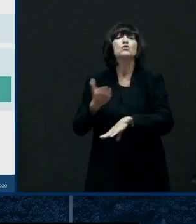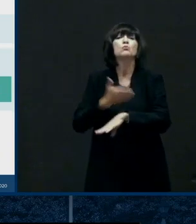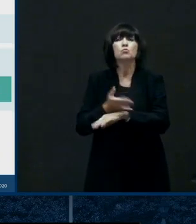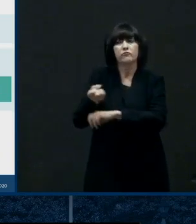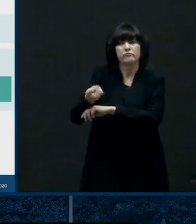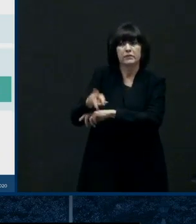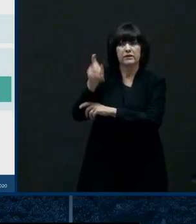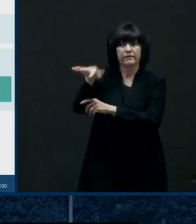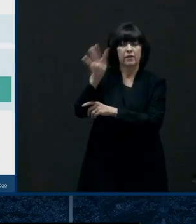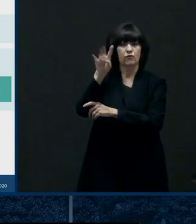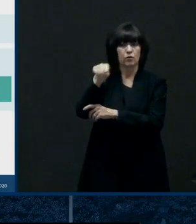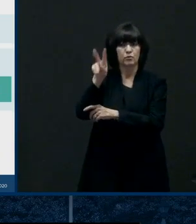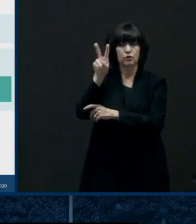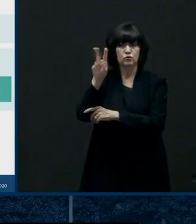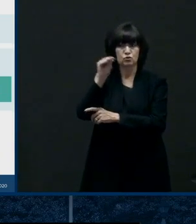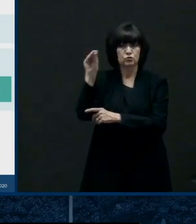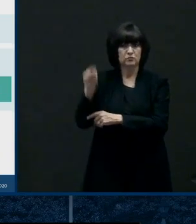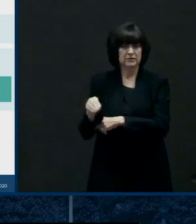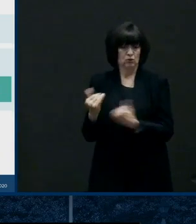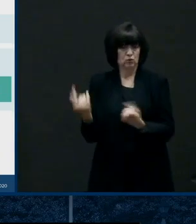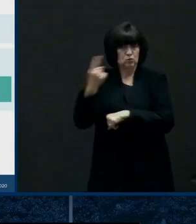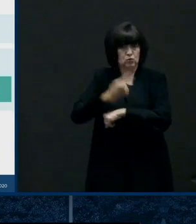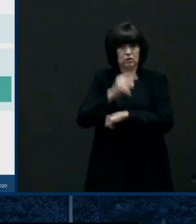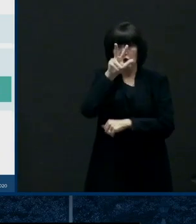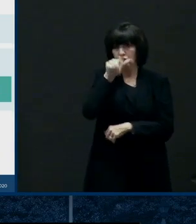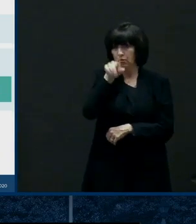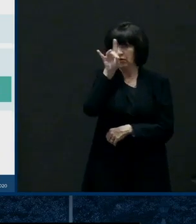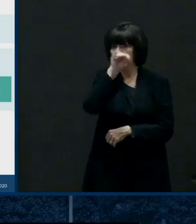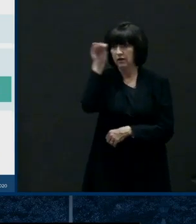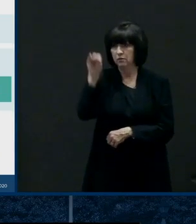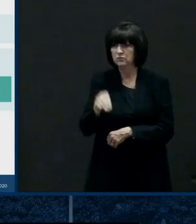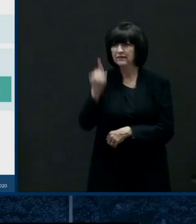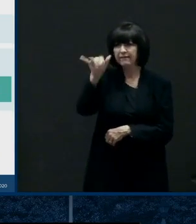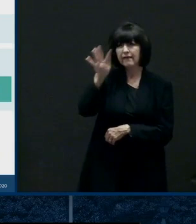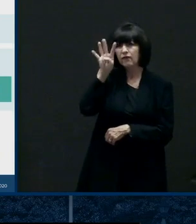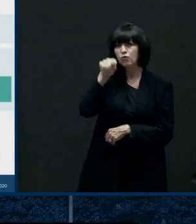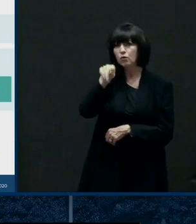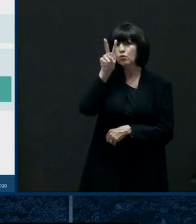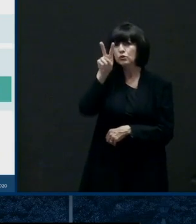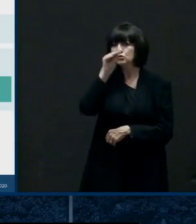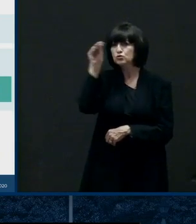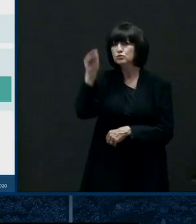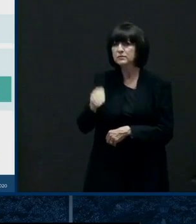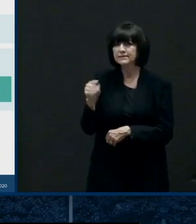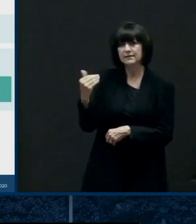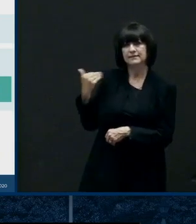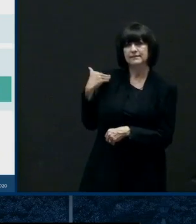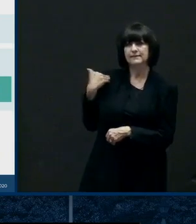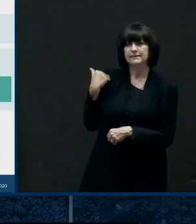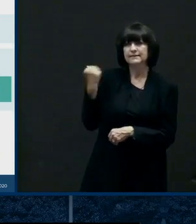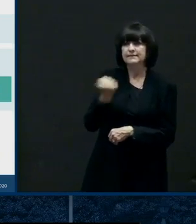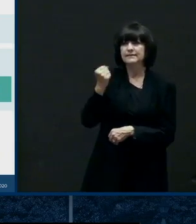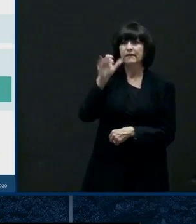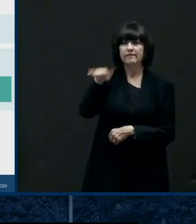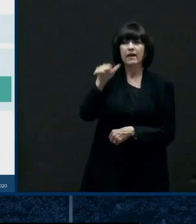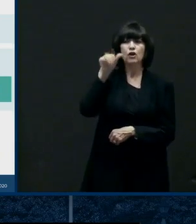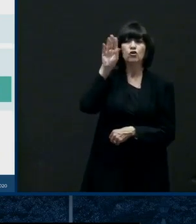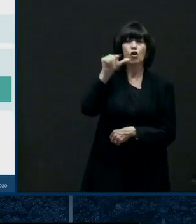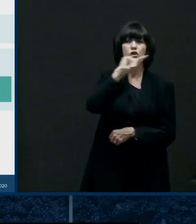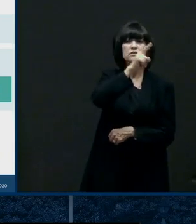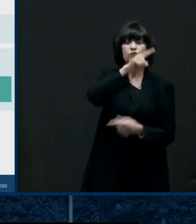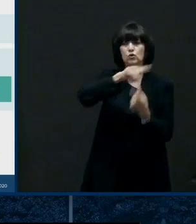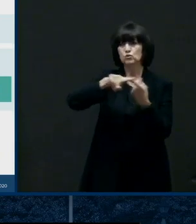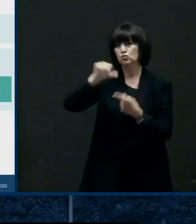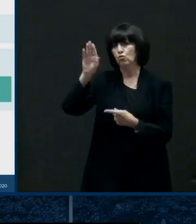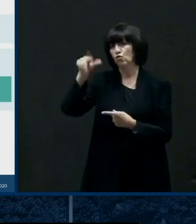at 3.8 percent that's the number for i want to say saturday week to week yeah week to week august 1st through august 7th there you go